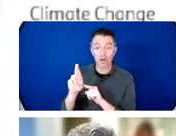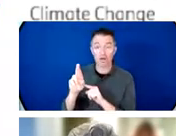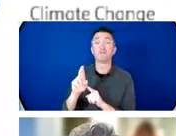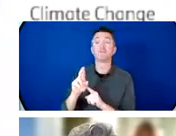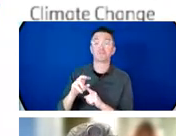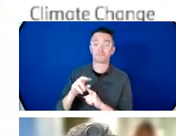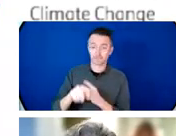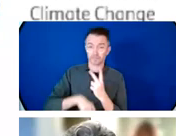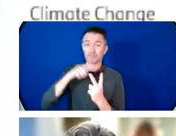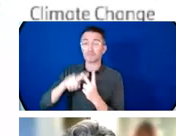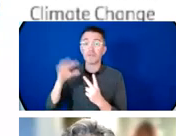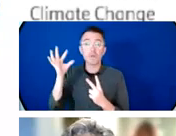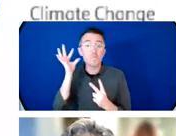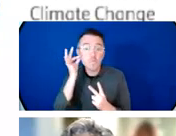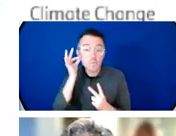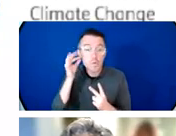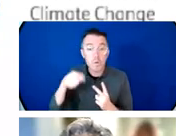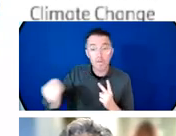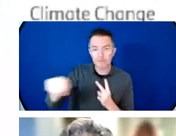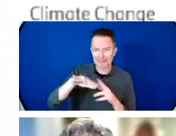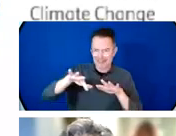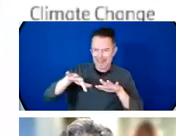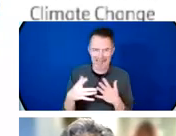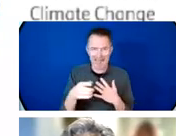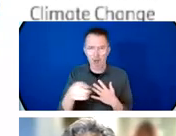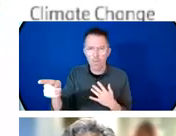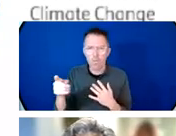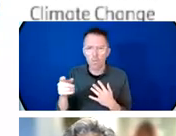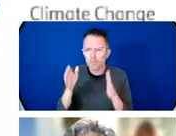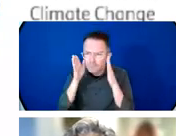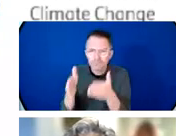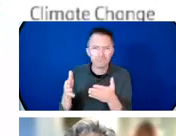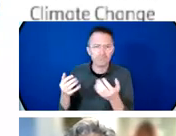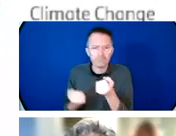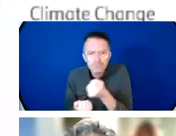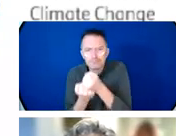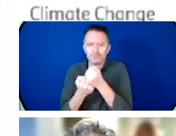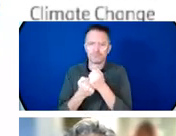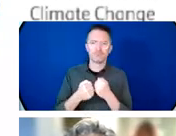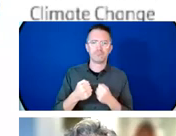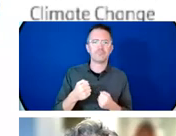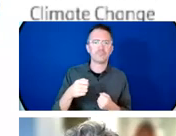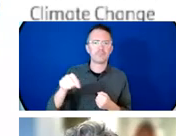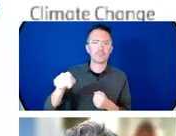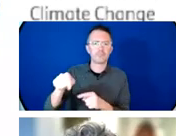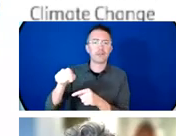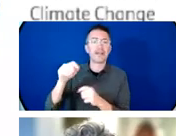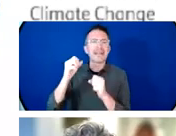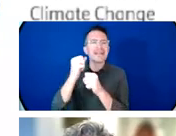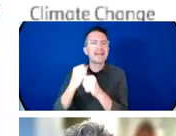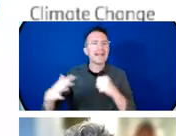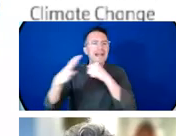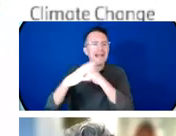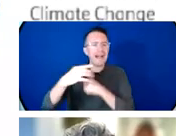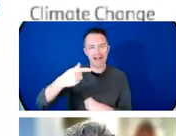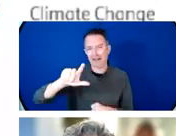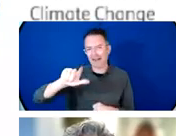consequent COP conferences of parties towards 2030 and beyond. And so to get us started, it gives